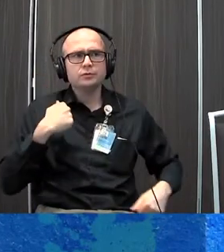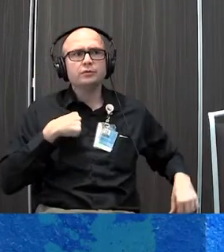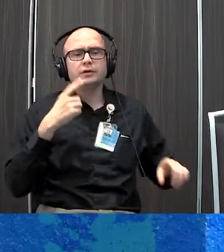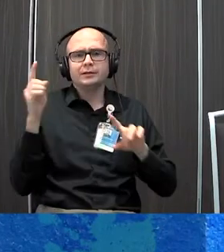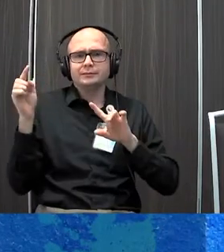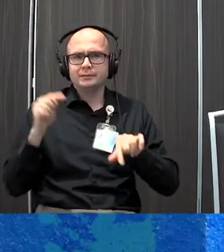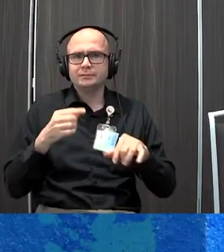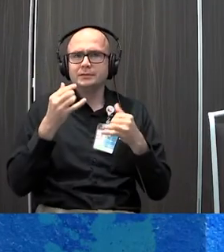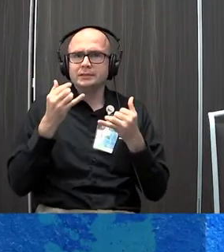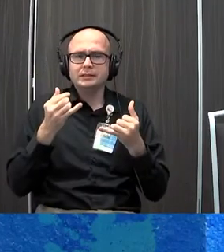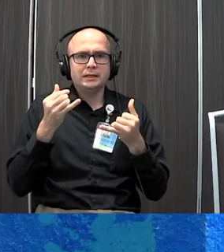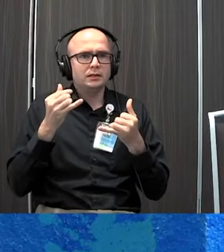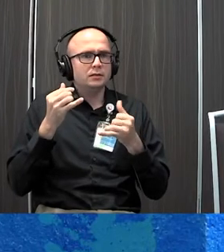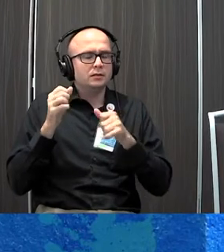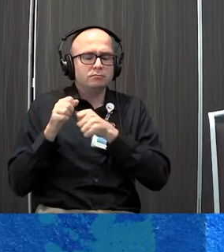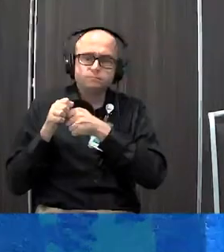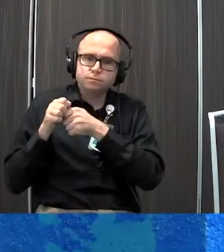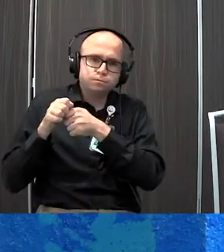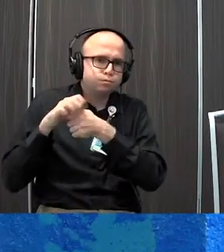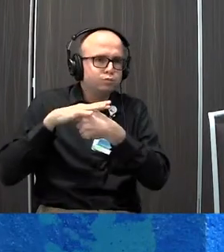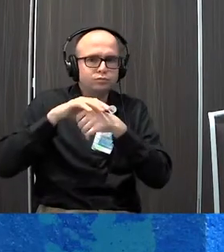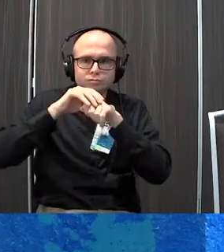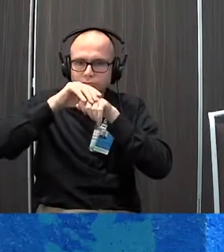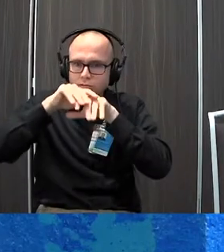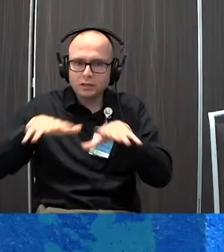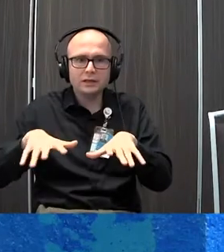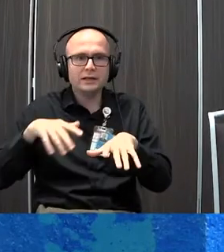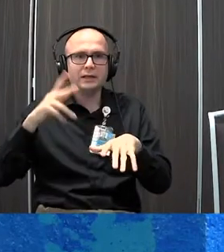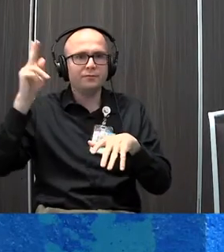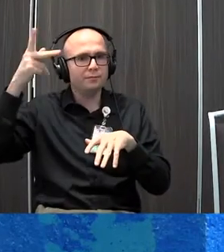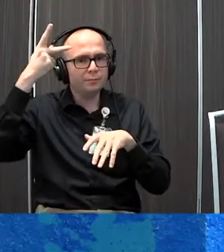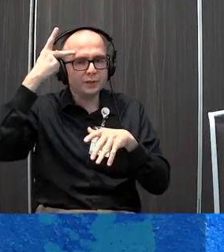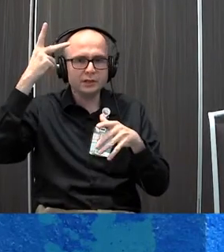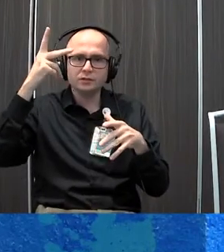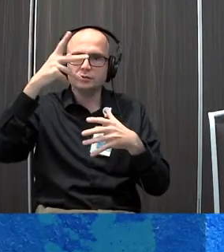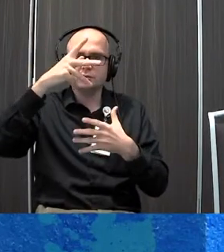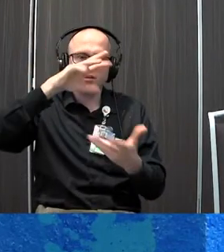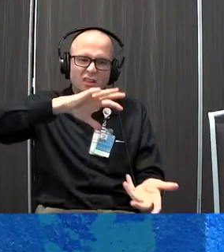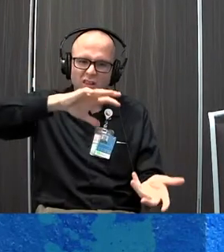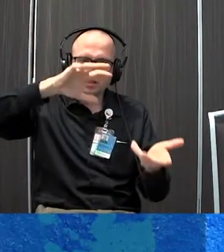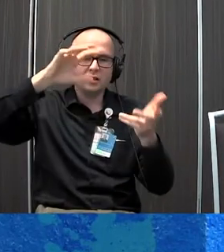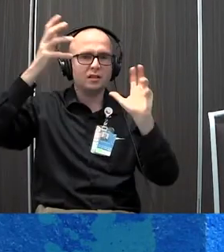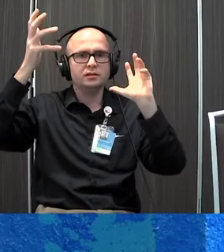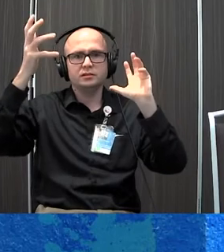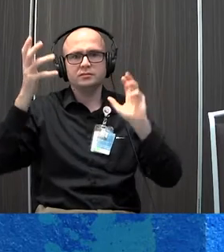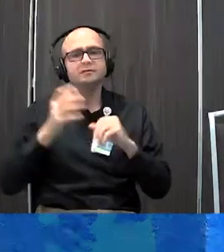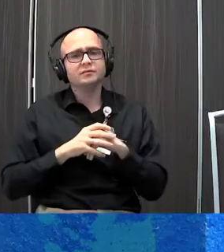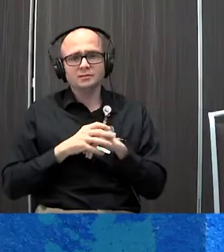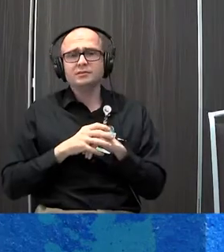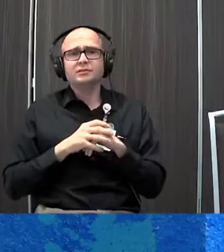But now we have a global pandemic on top of all of us. We have political unrest and social unrest like anything we've seen. So